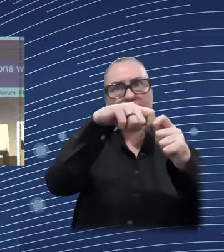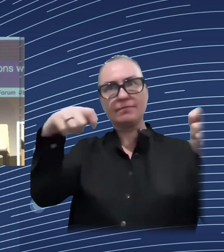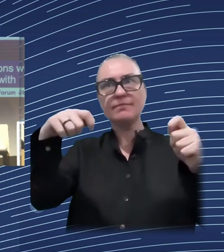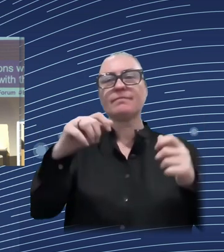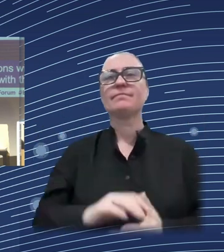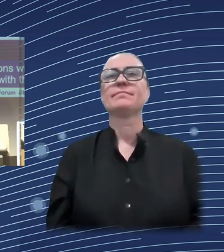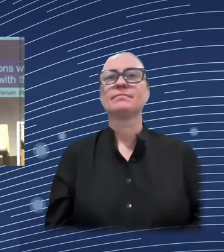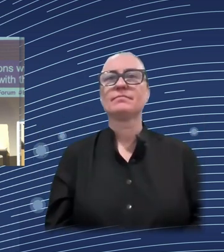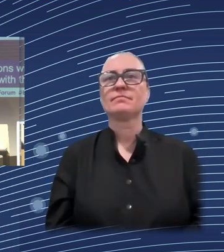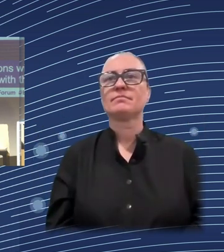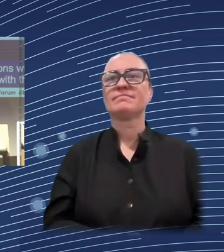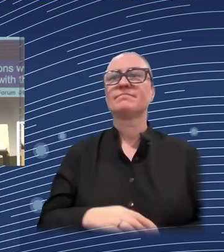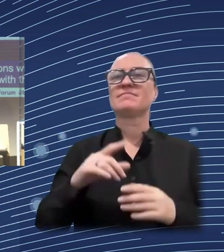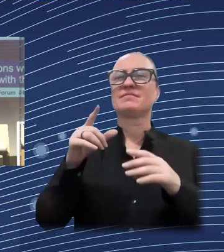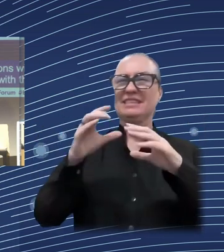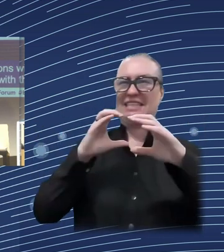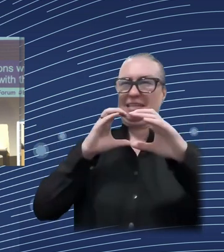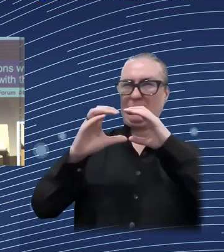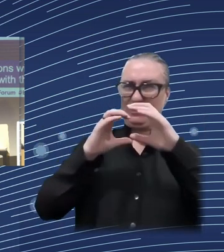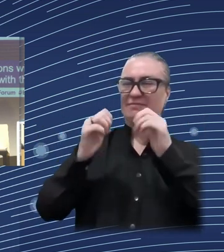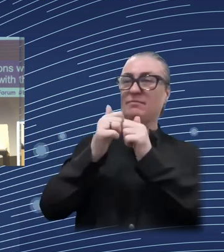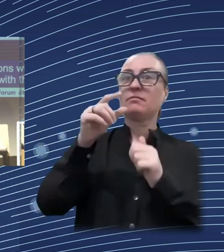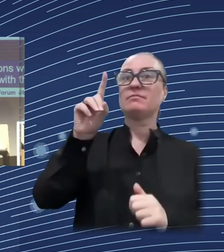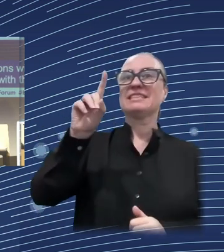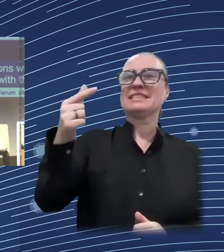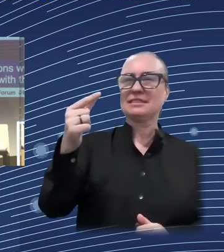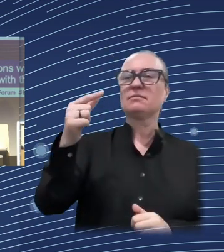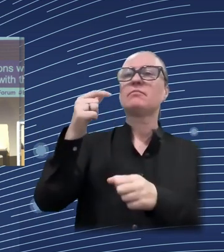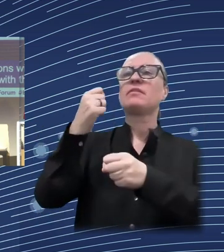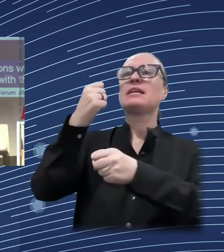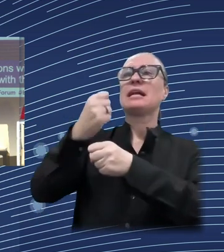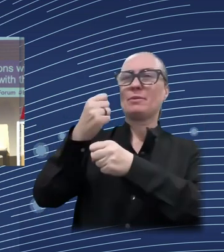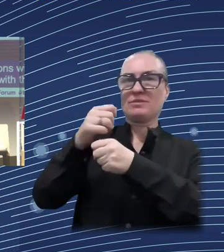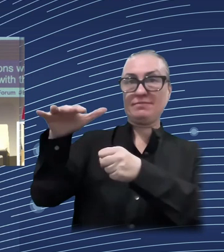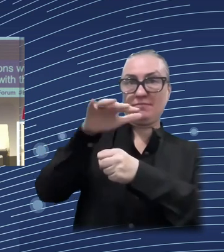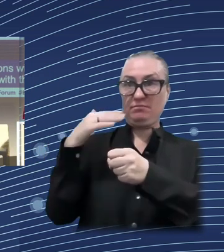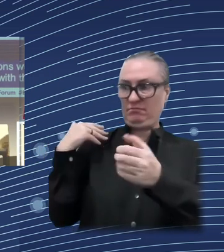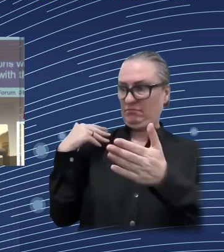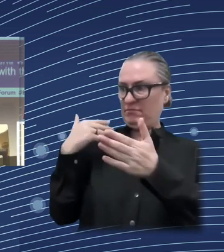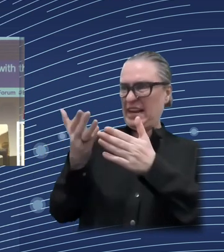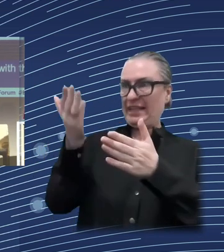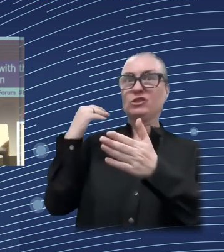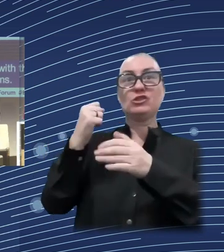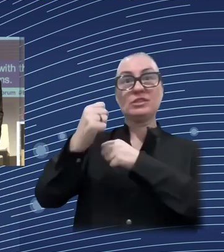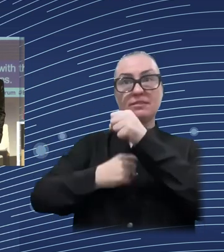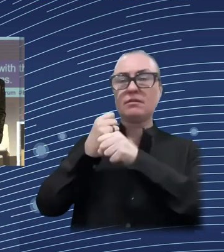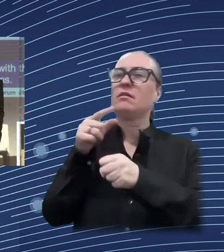implement DIAs, and possibly use Euromod in concrete terms. A recent study carried out